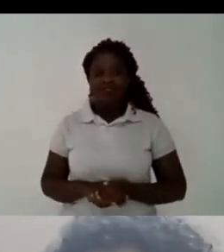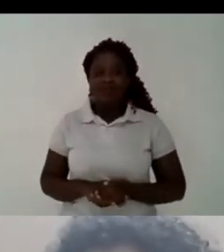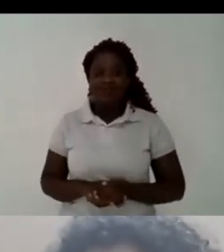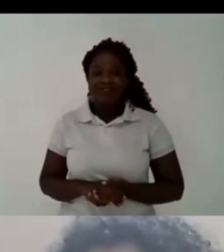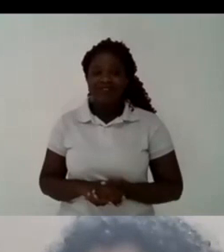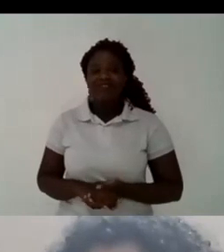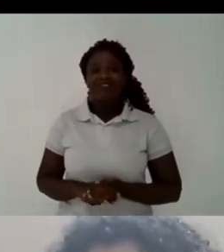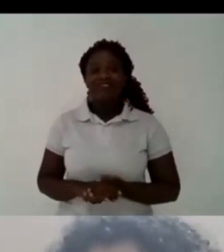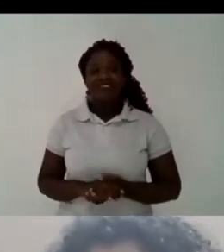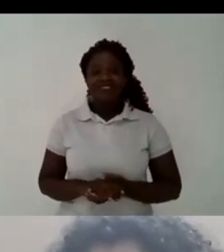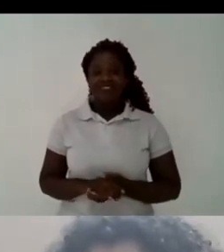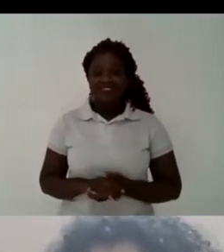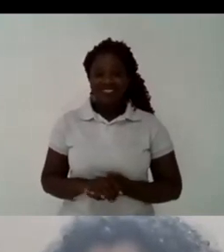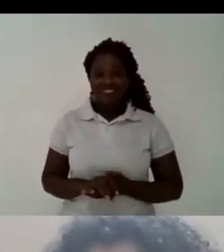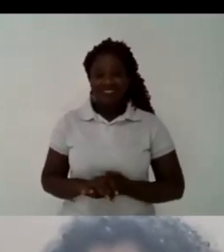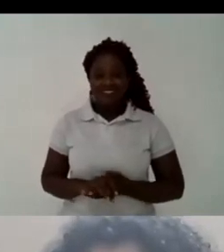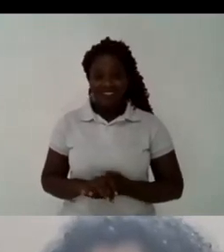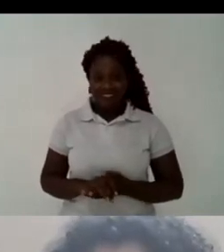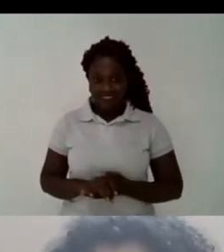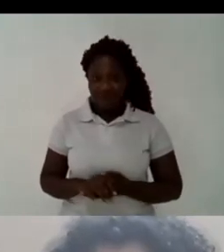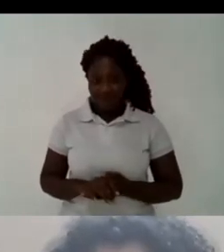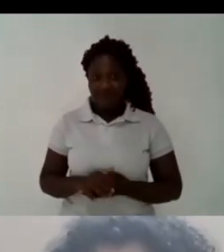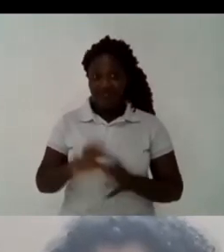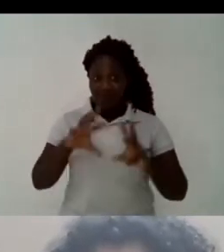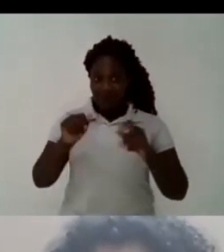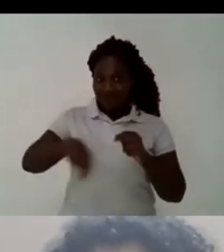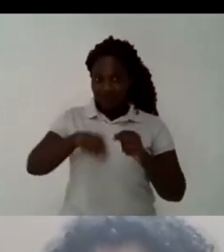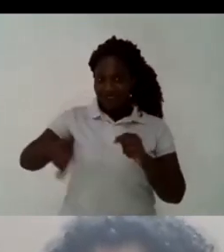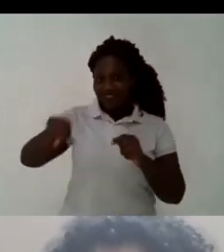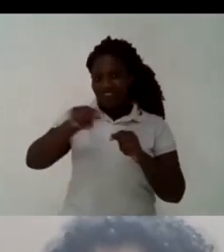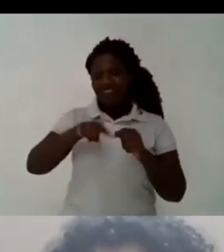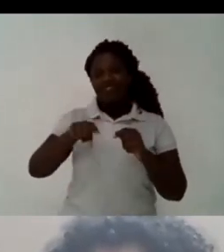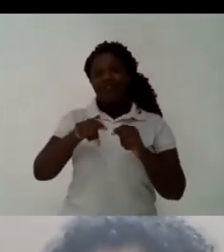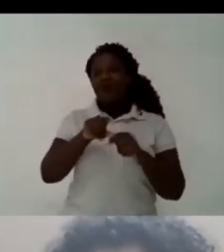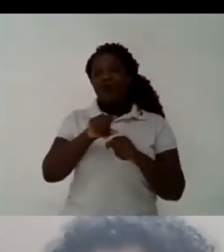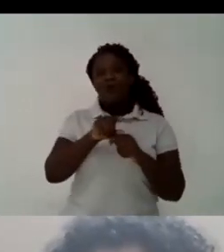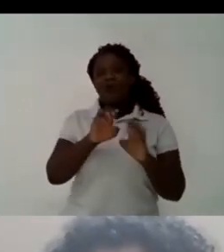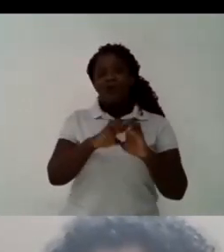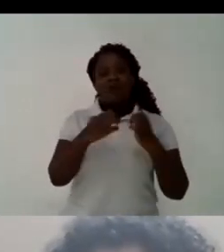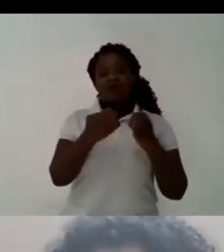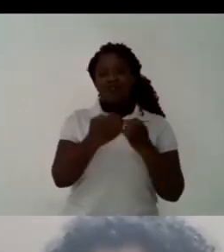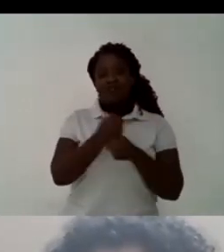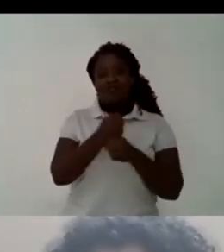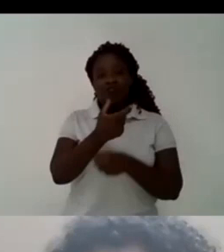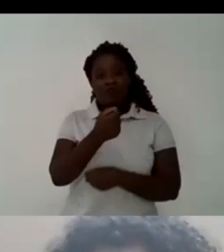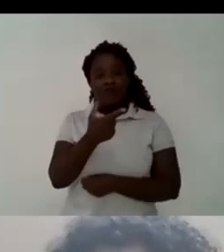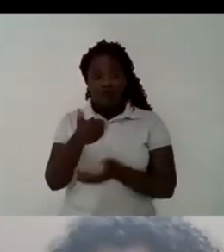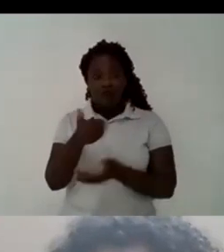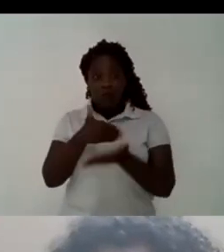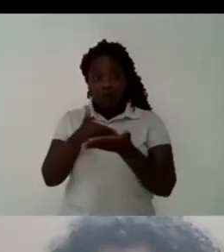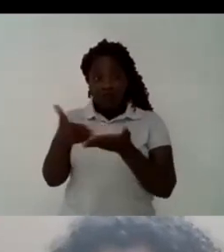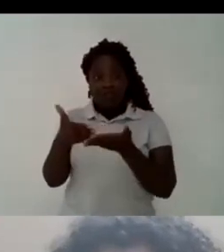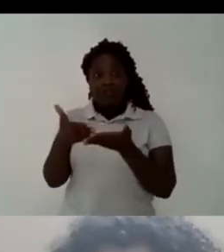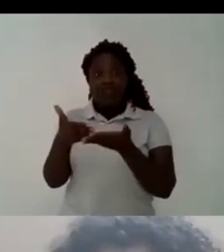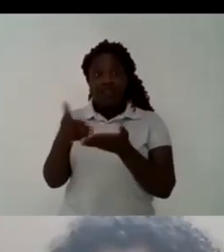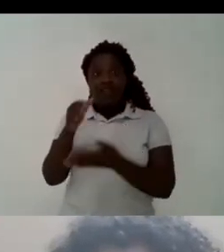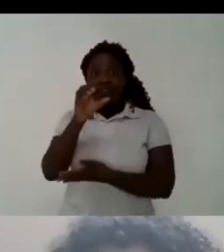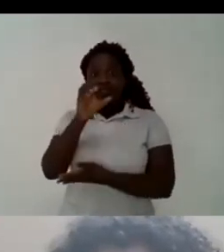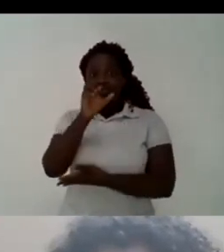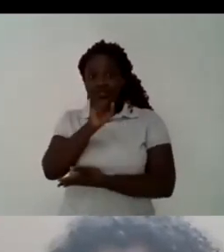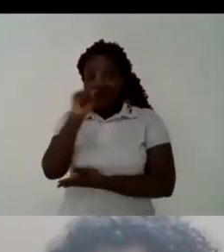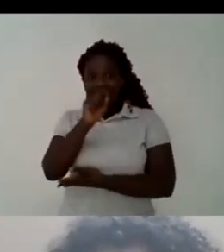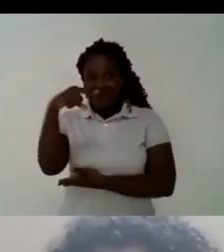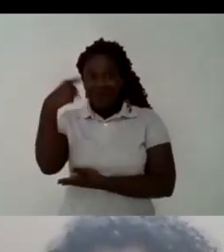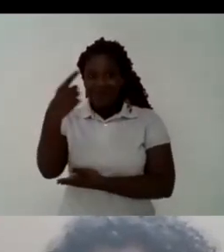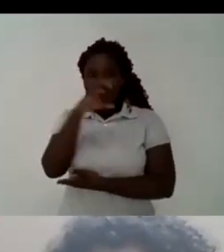here and following our event the official opening of the brazil